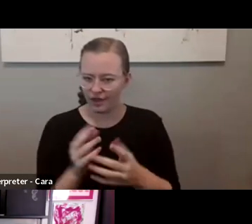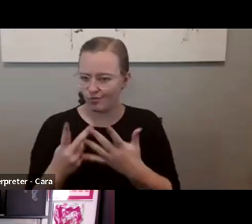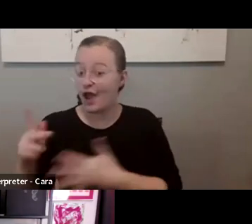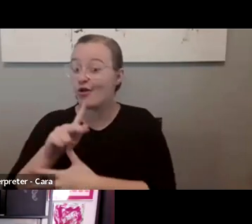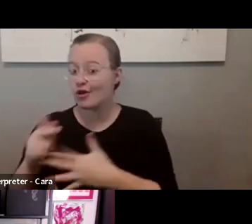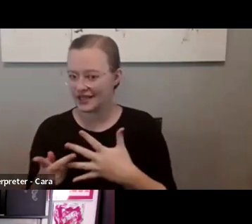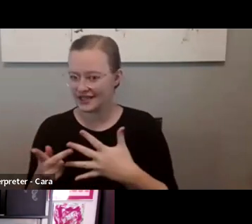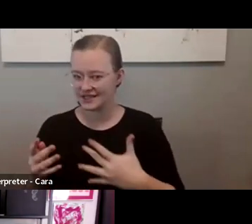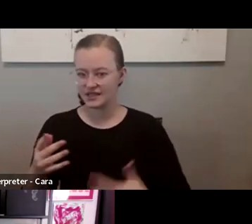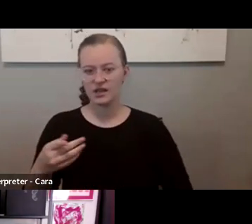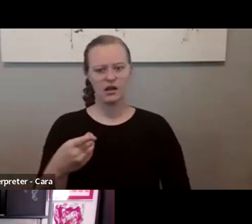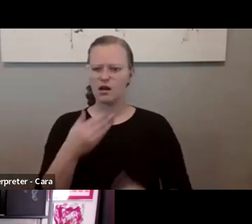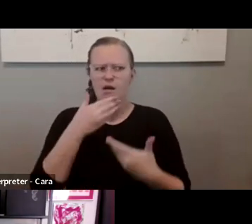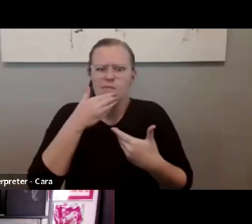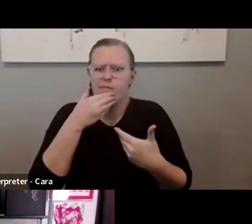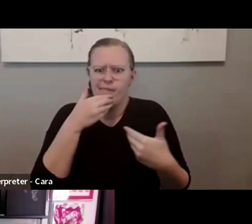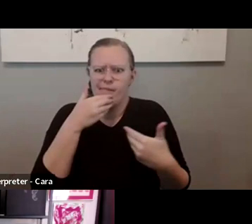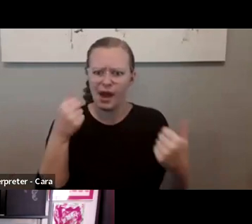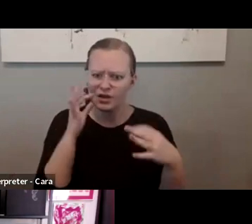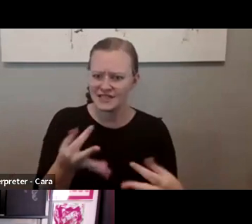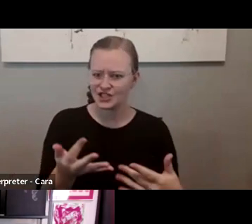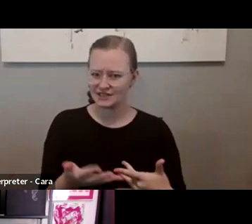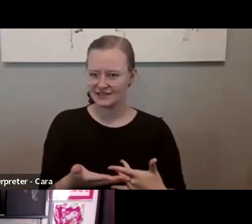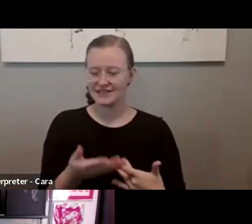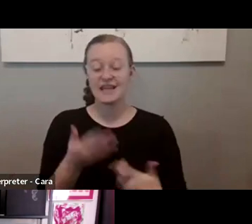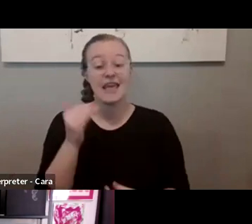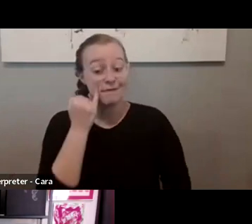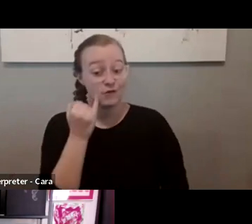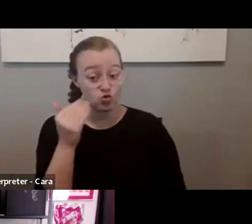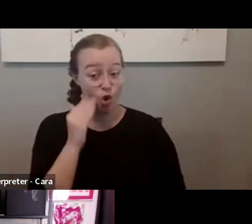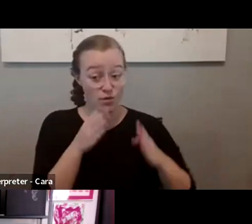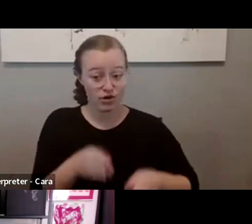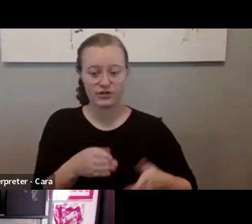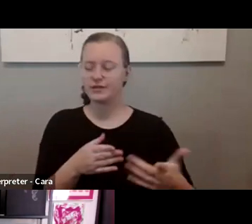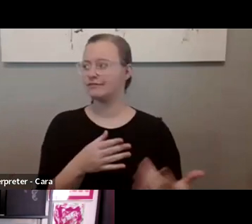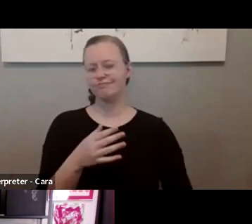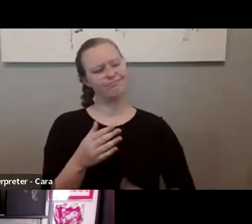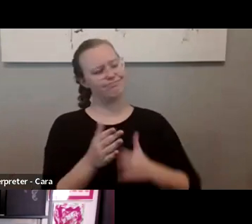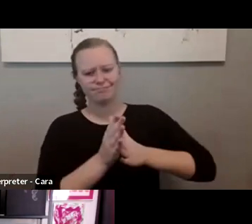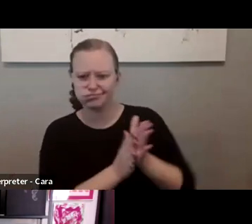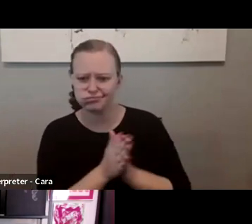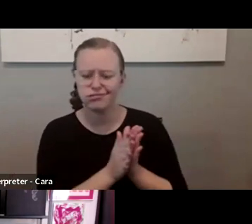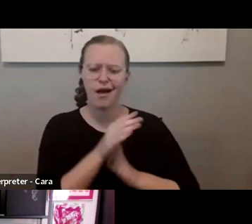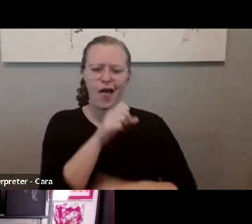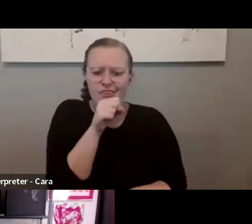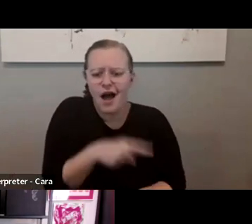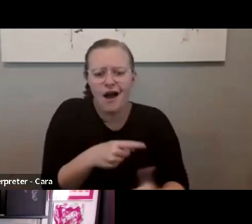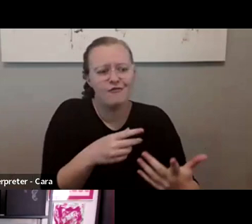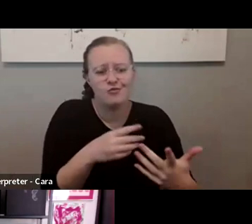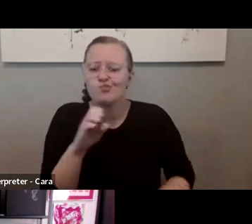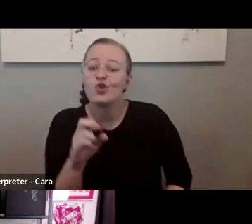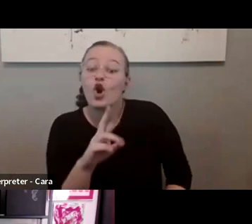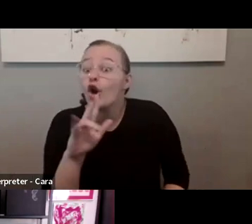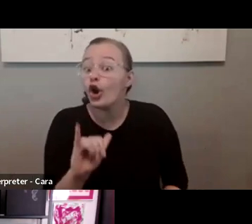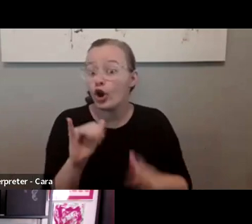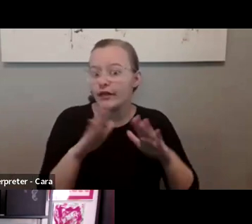you are going to be better off. Right. So if you know this person is extremely passionate about early childhood